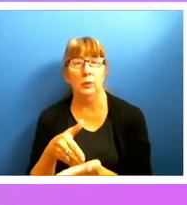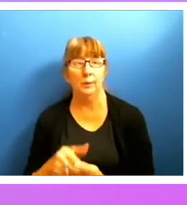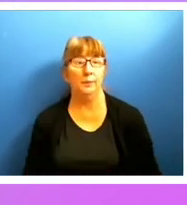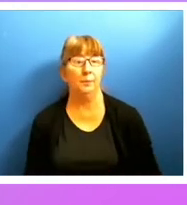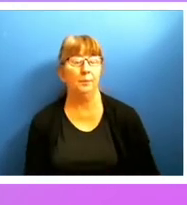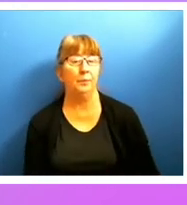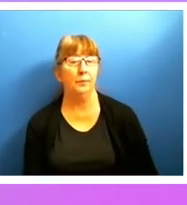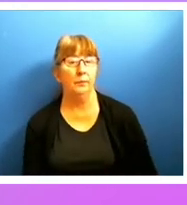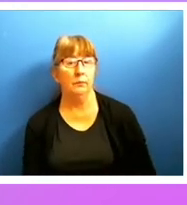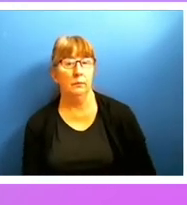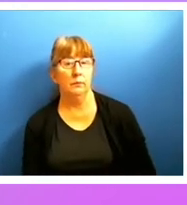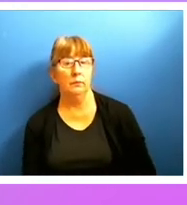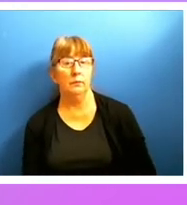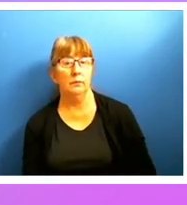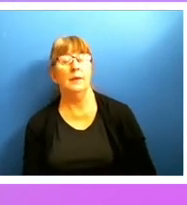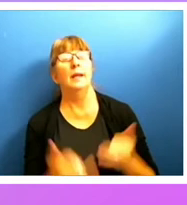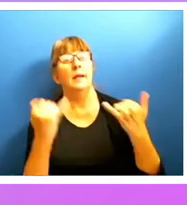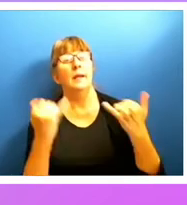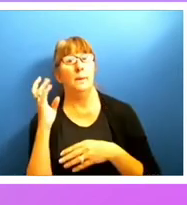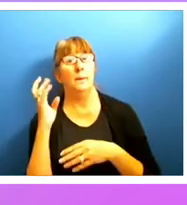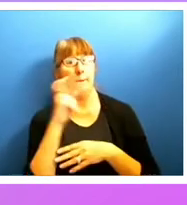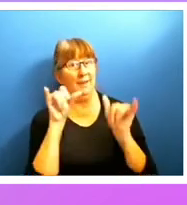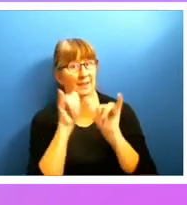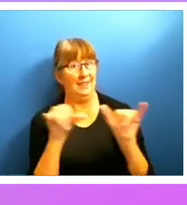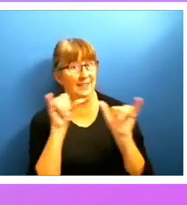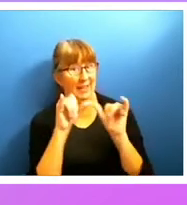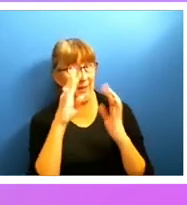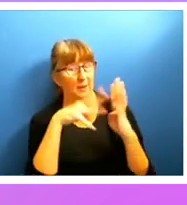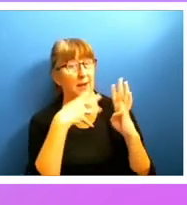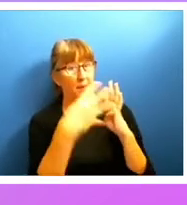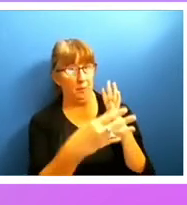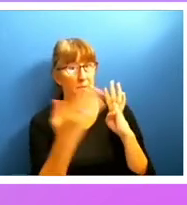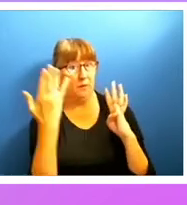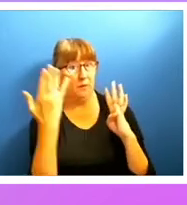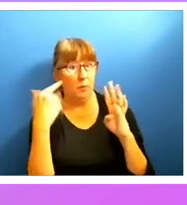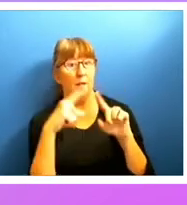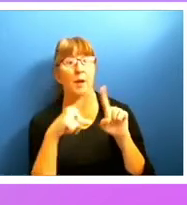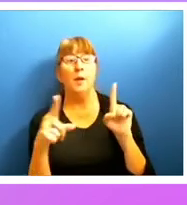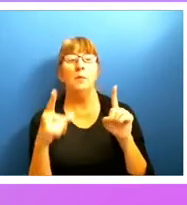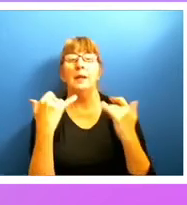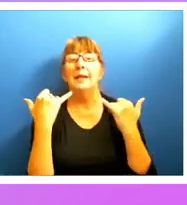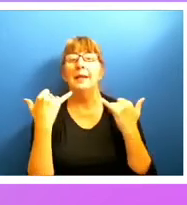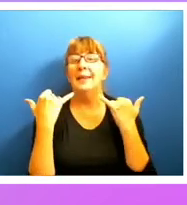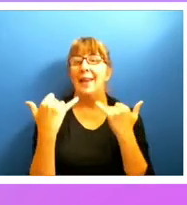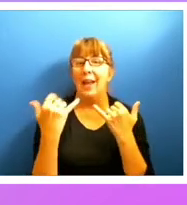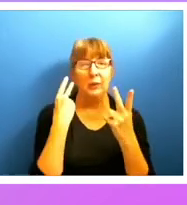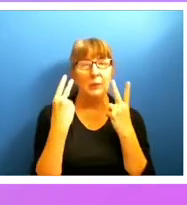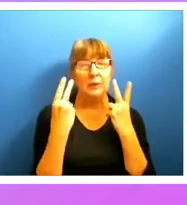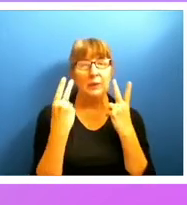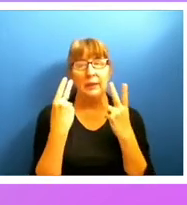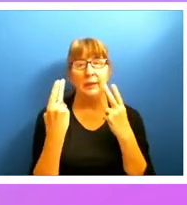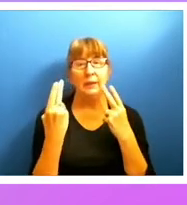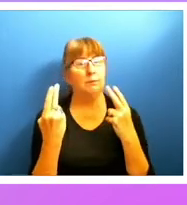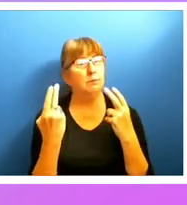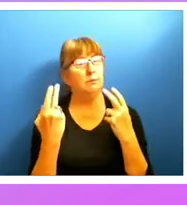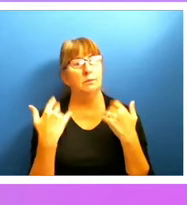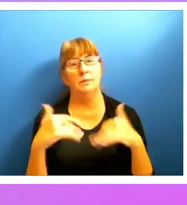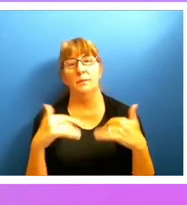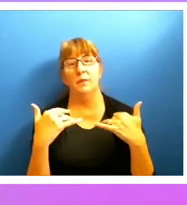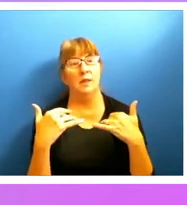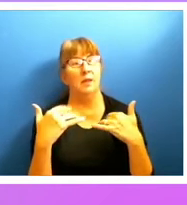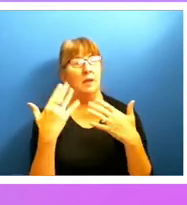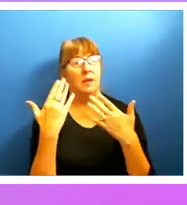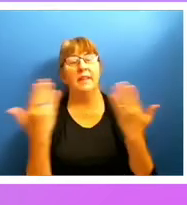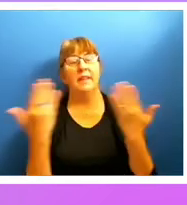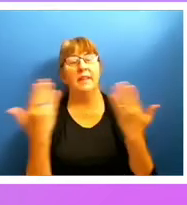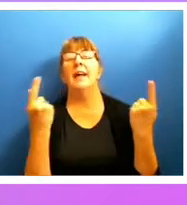So we're going to go back to the same type of table here, but you can see that now I'm talking about things that happen when the lawsuit